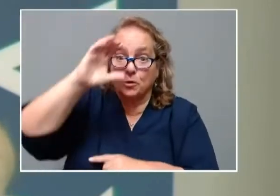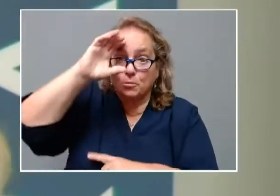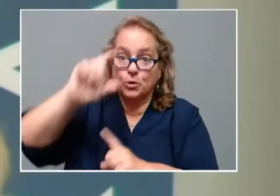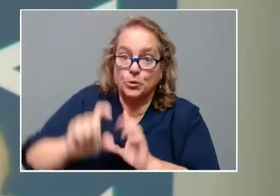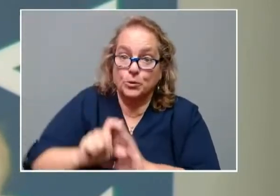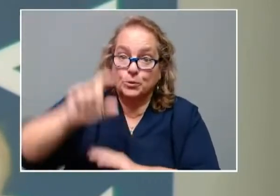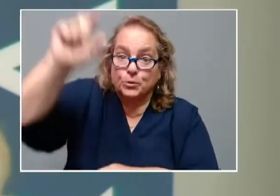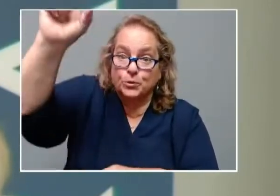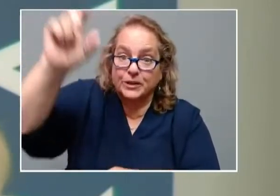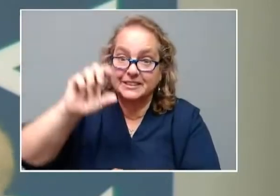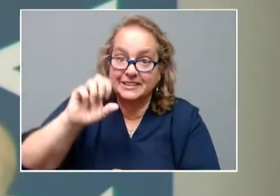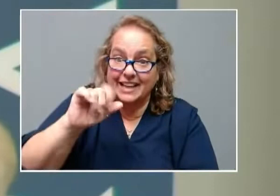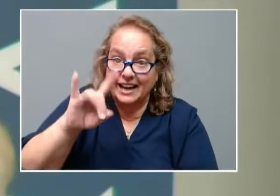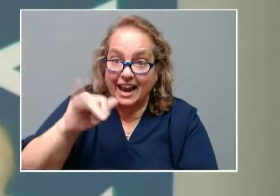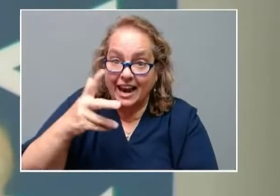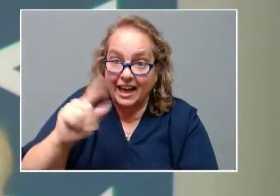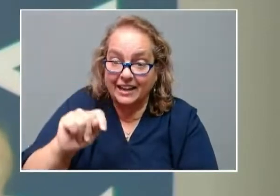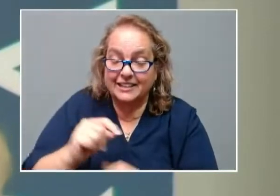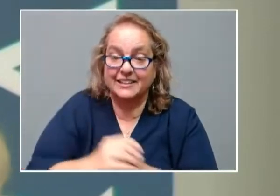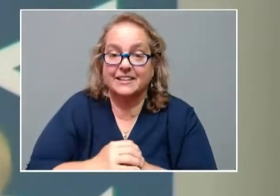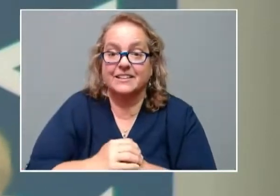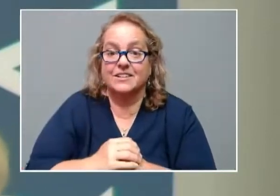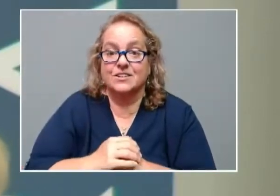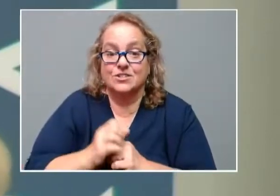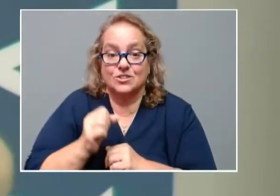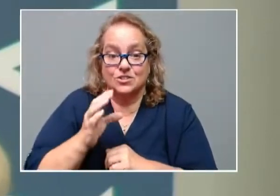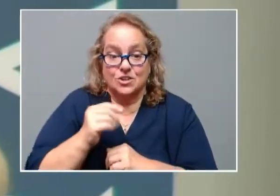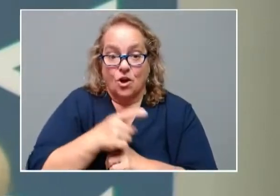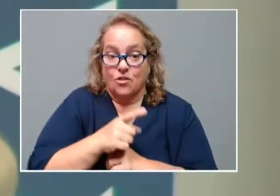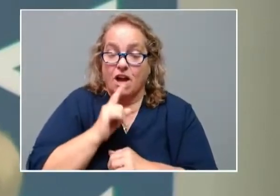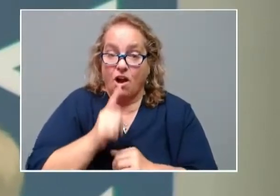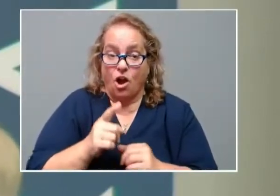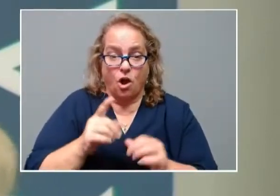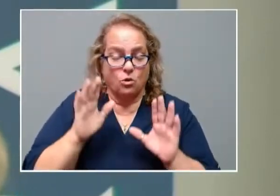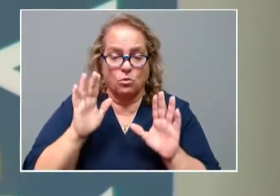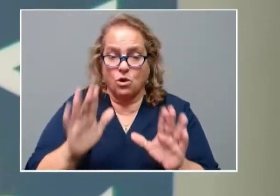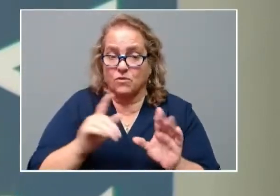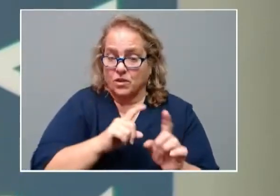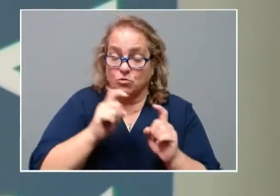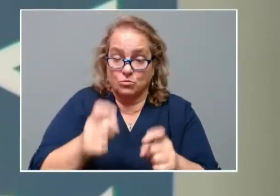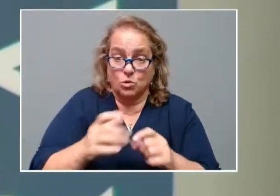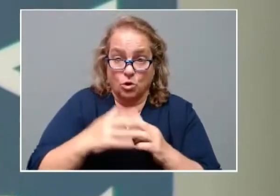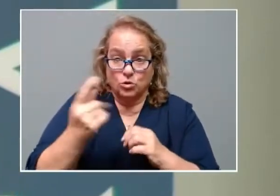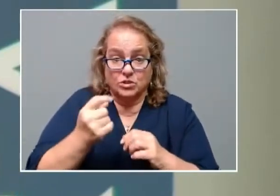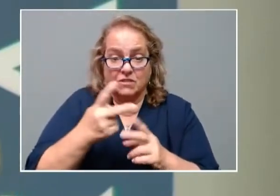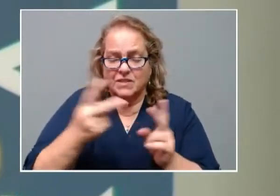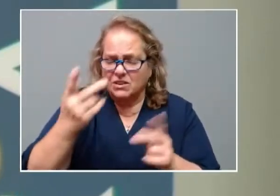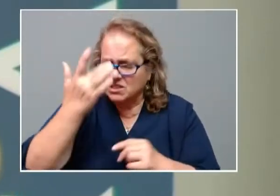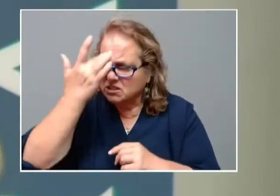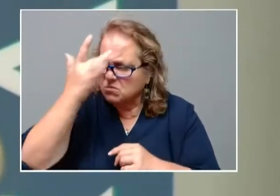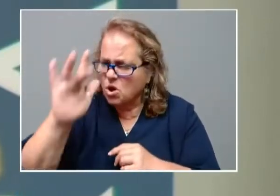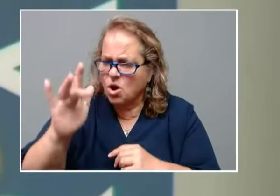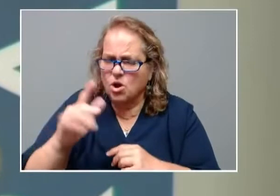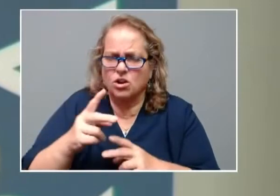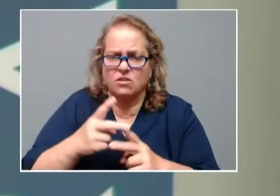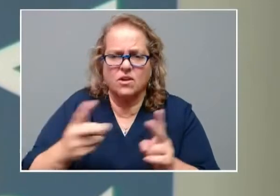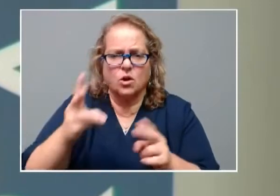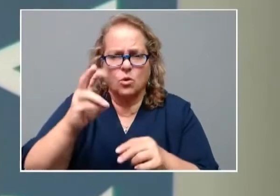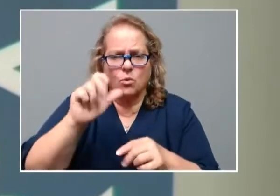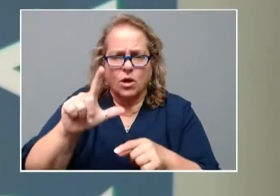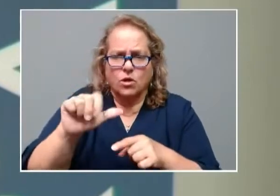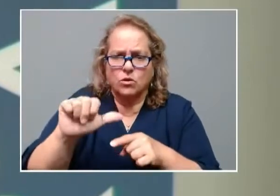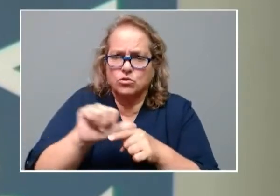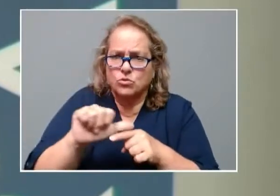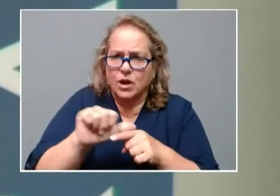come to work on a Monday and they're contributing on Tuesday. They're very smart, very well-trained. They have the